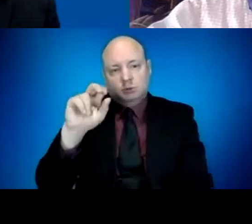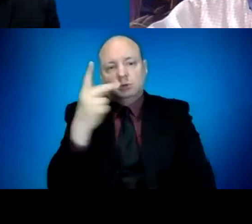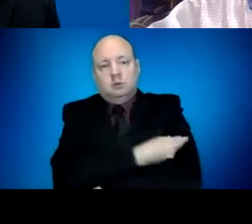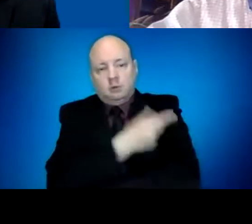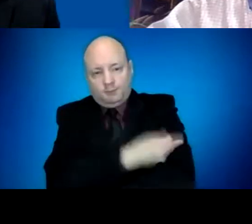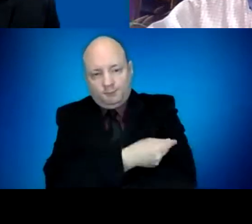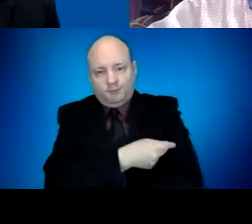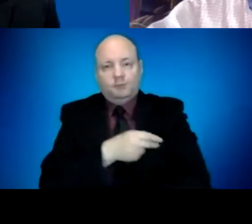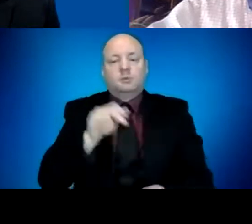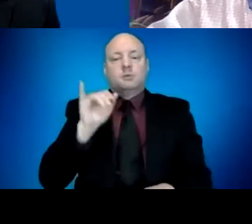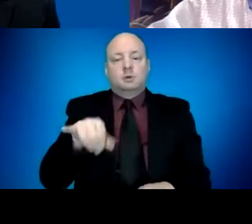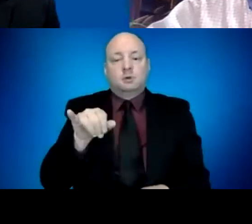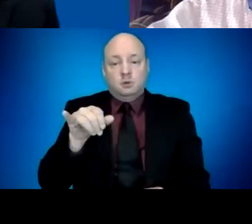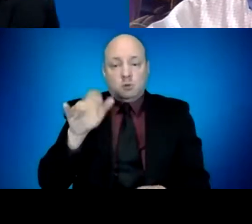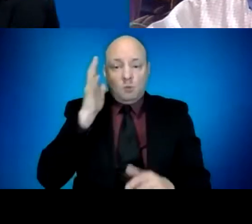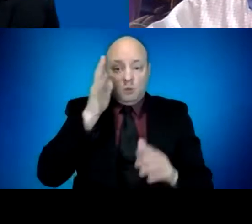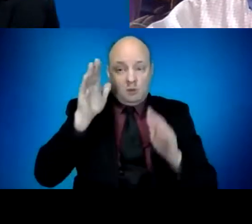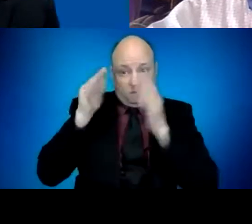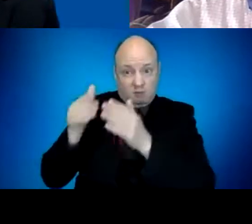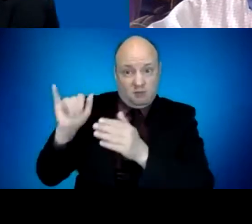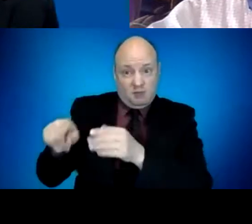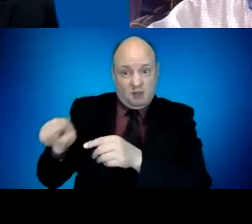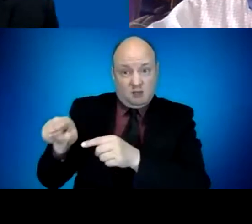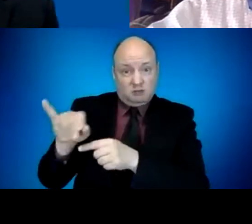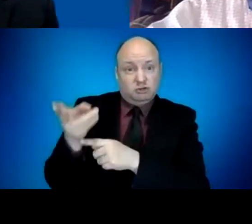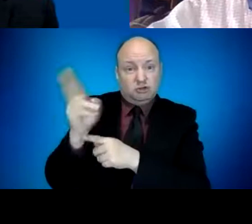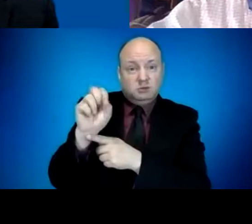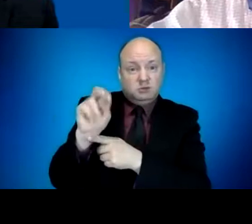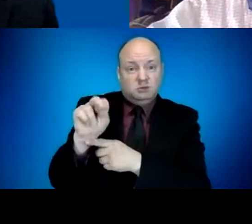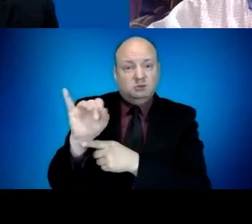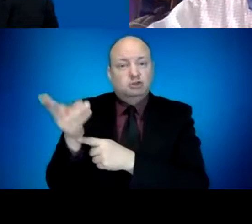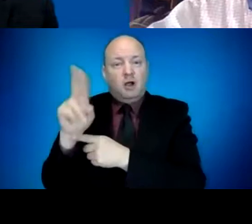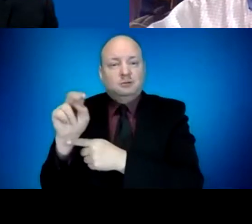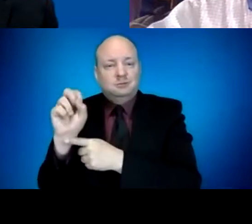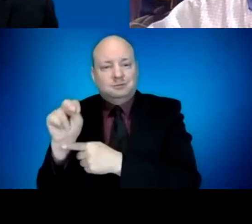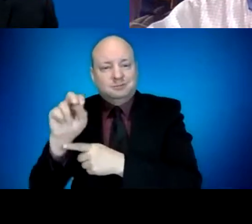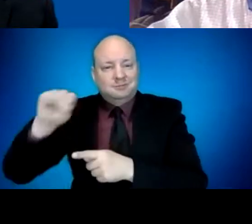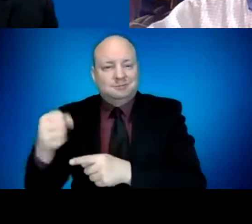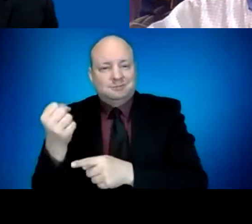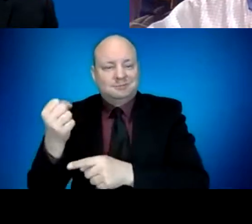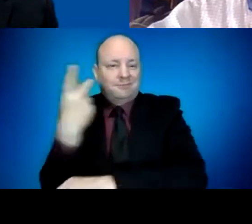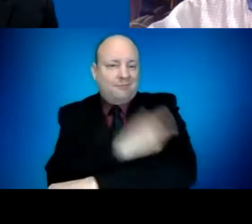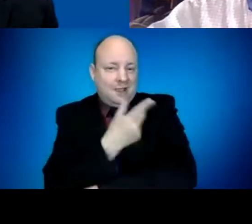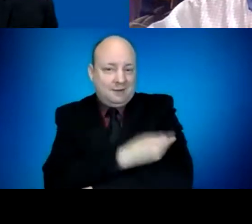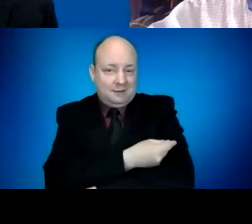Well, you know, that's a good question that I don't know that I fully have the answer to, at least can.